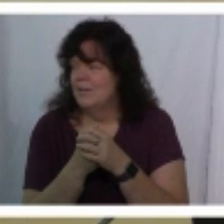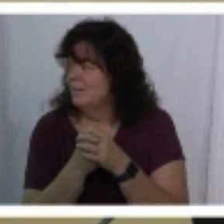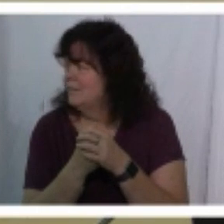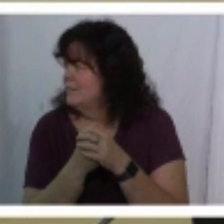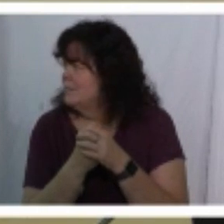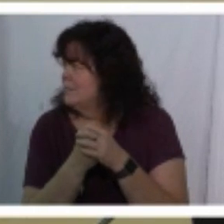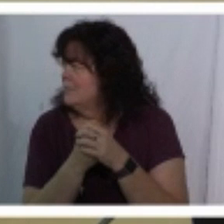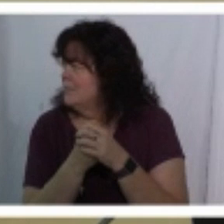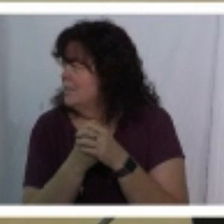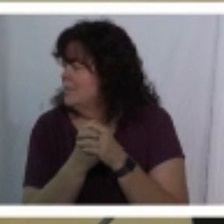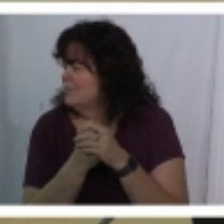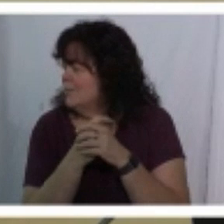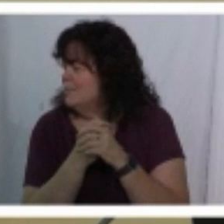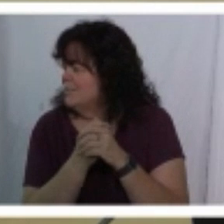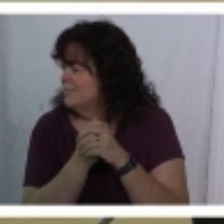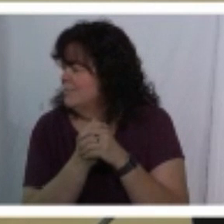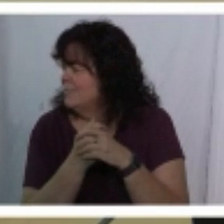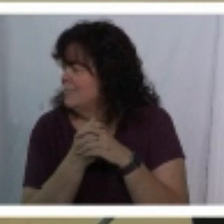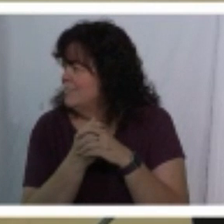sorry you're saving with liberty mutual right now